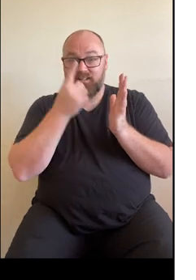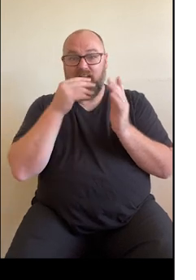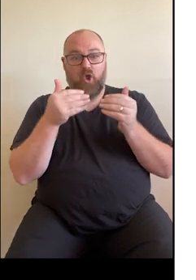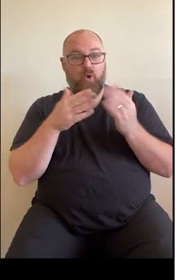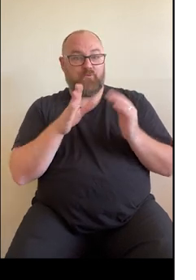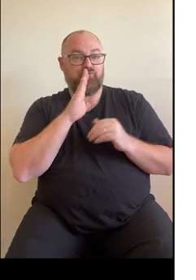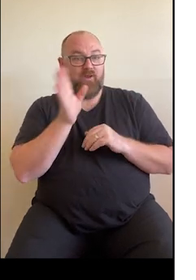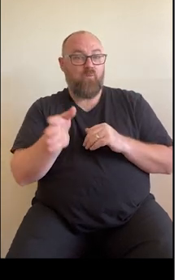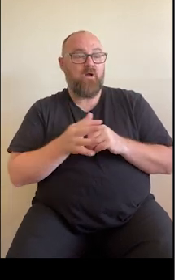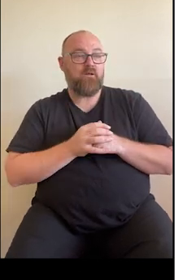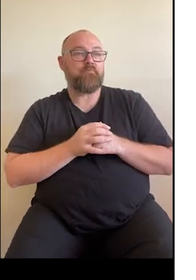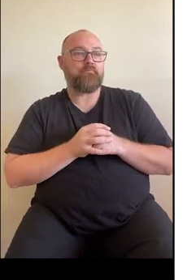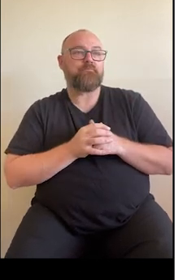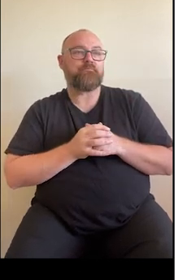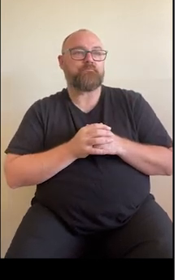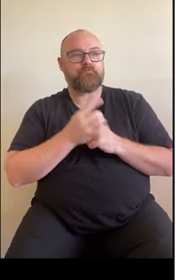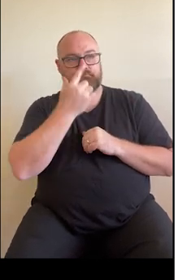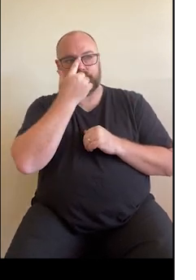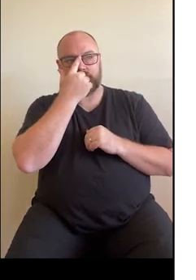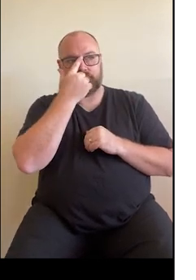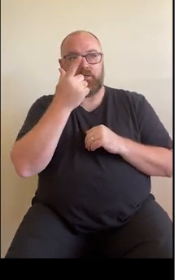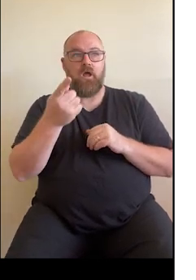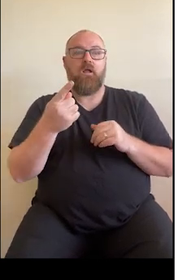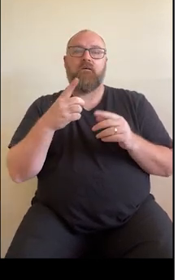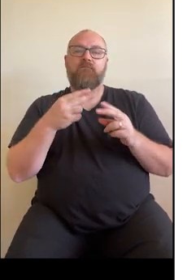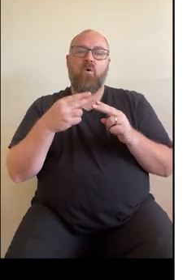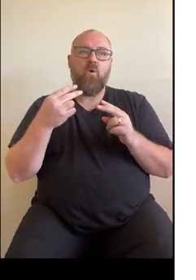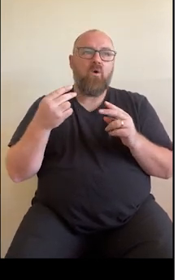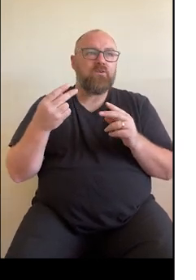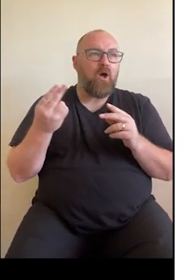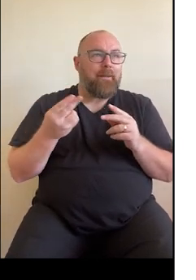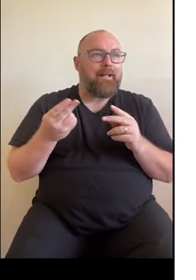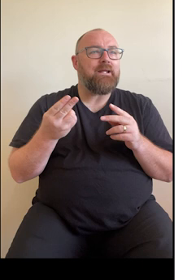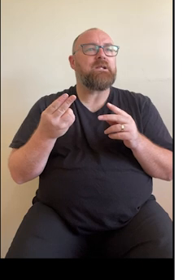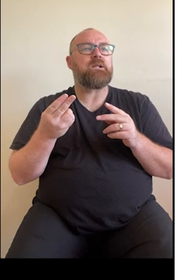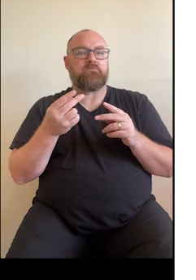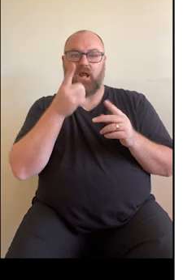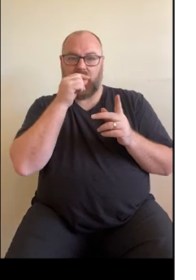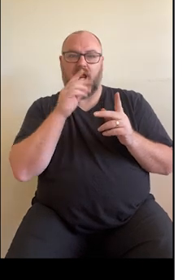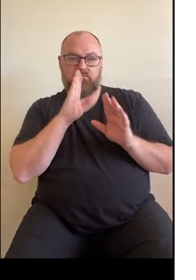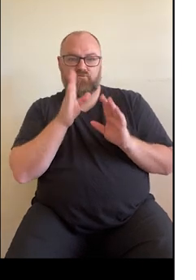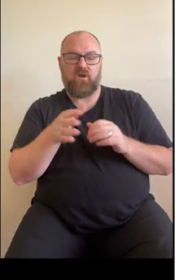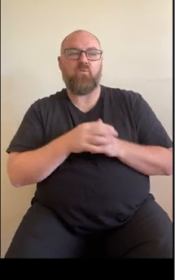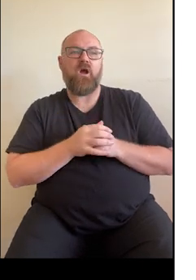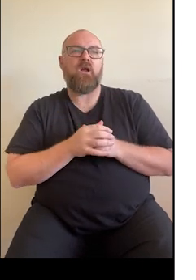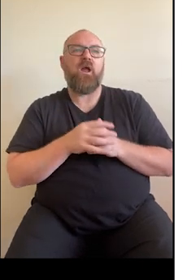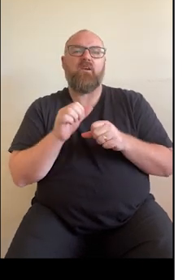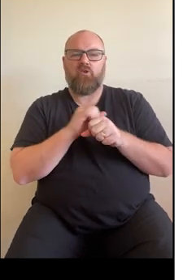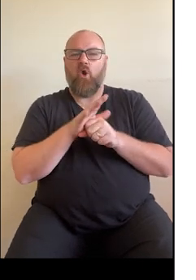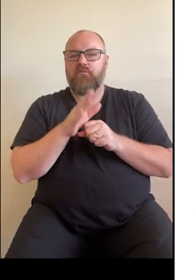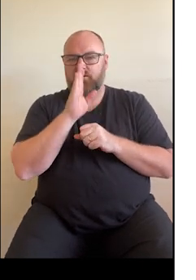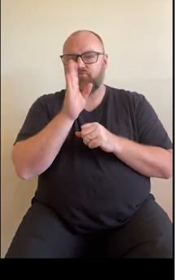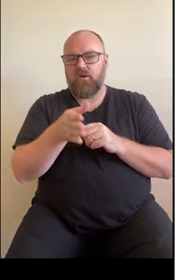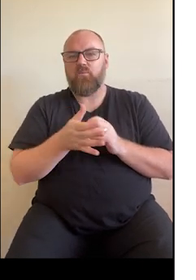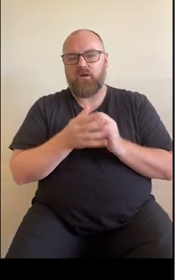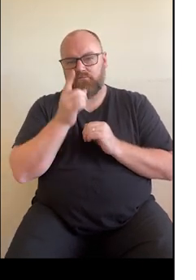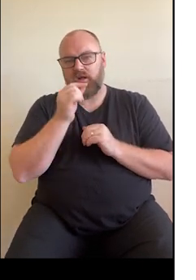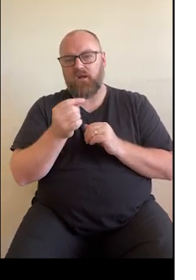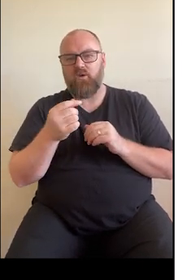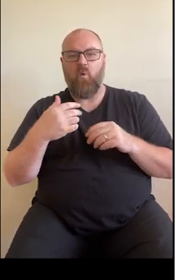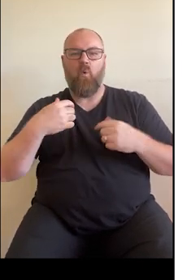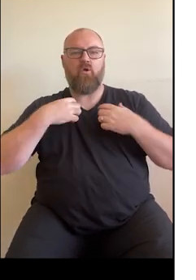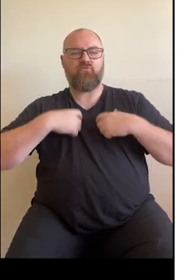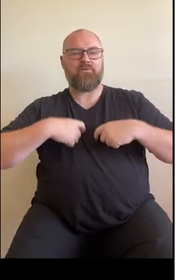open that as soon as it's uploaded. Reports for diabetes monitoring tests as well. And finally, the COVID-19 and respiratory